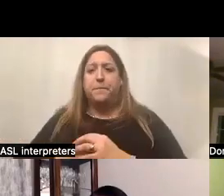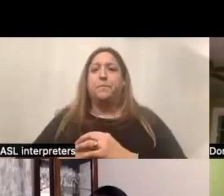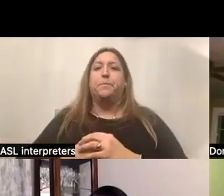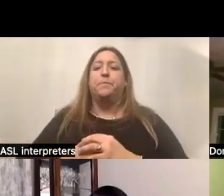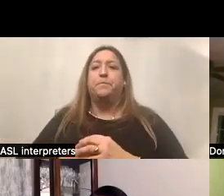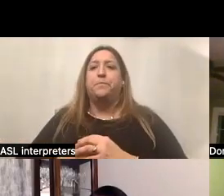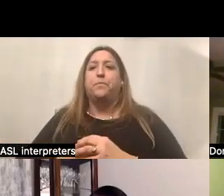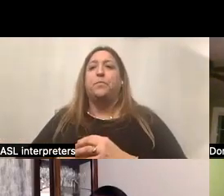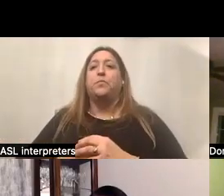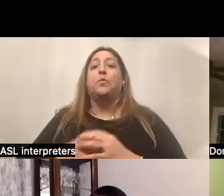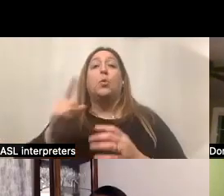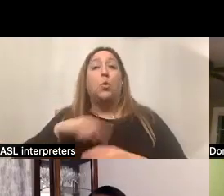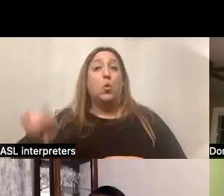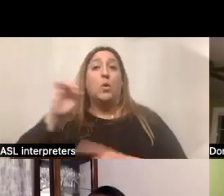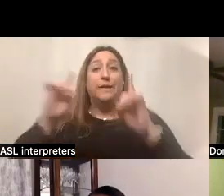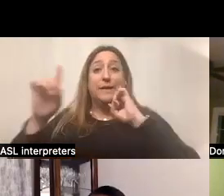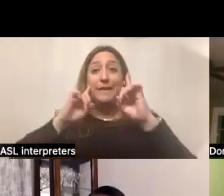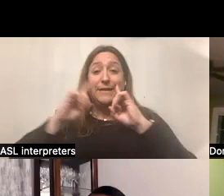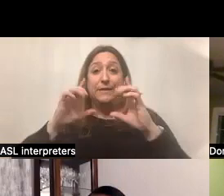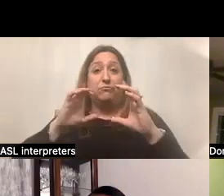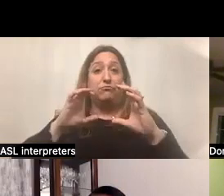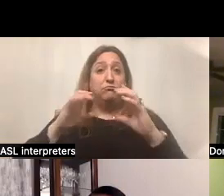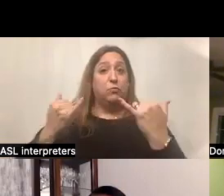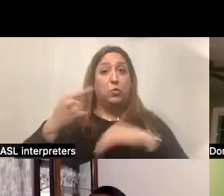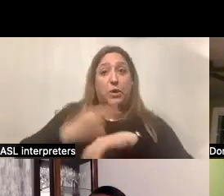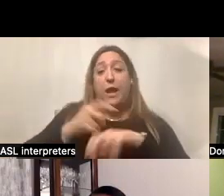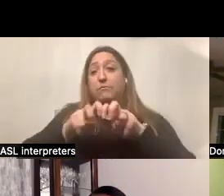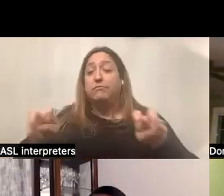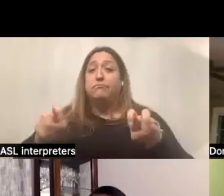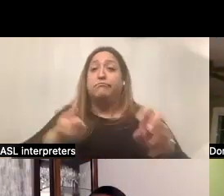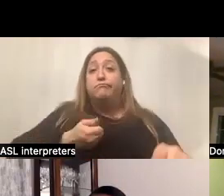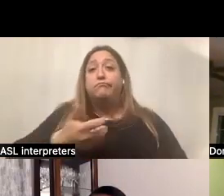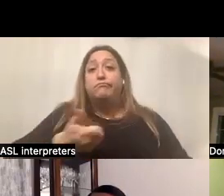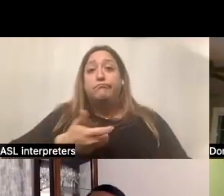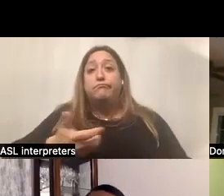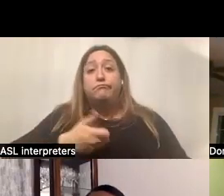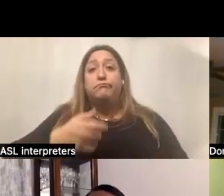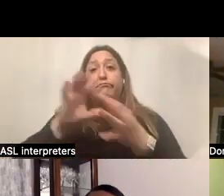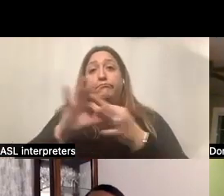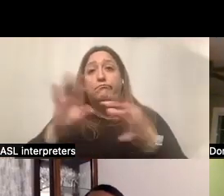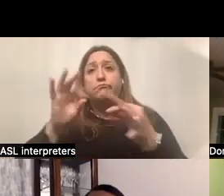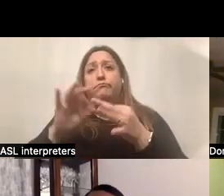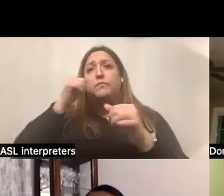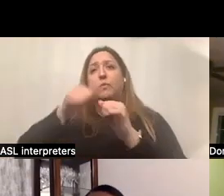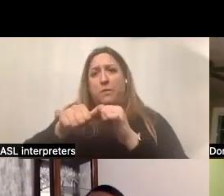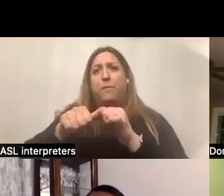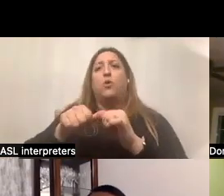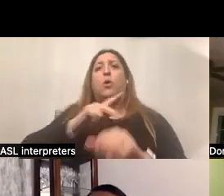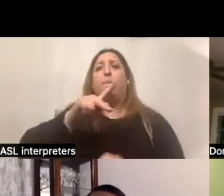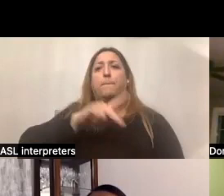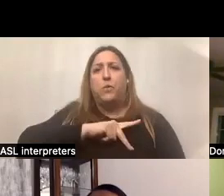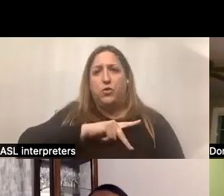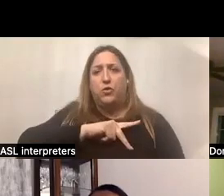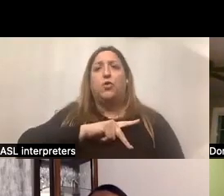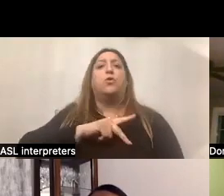So as you listen to the conversation with tonight's panelists, please keep in mind that they're sharing their personal and or business-related